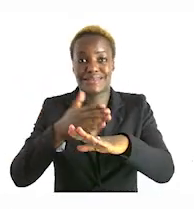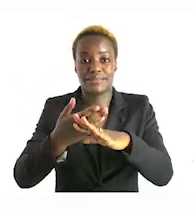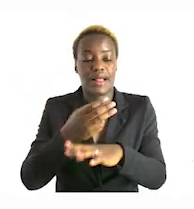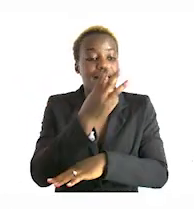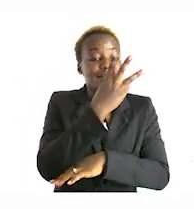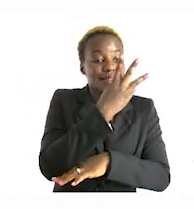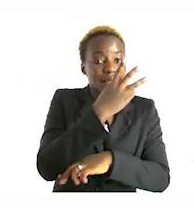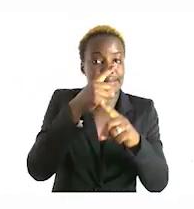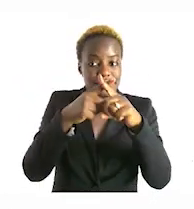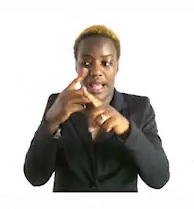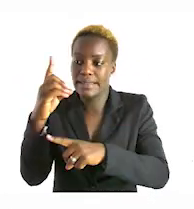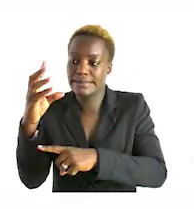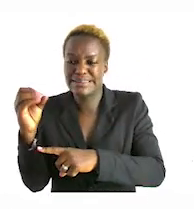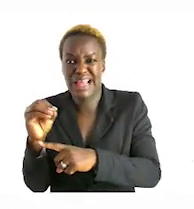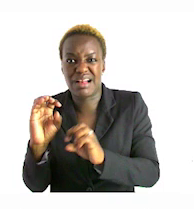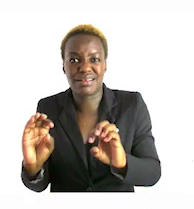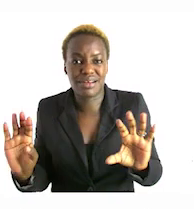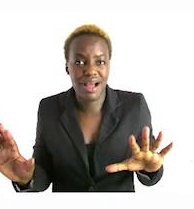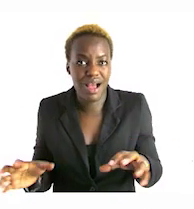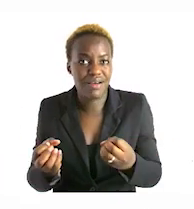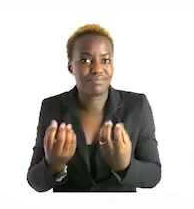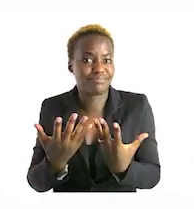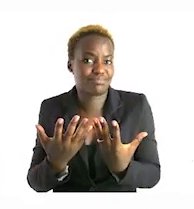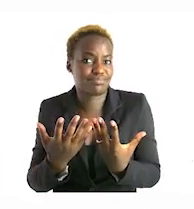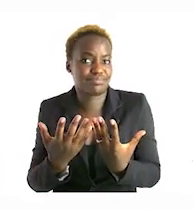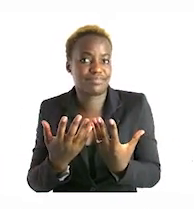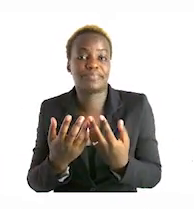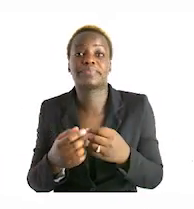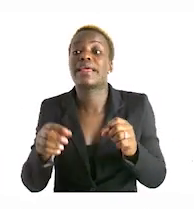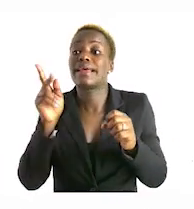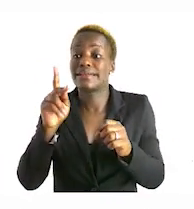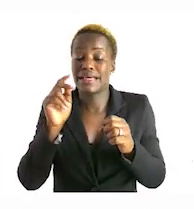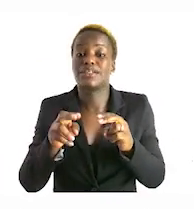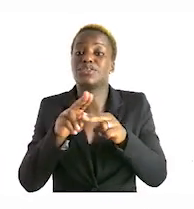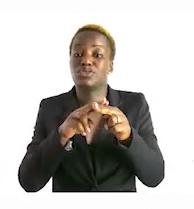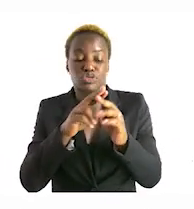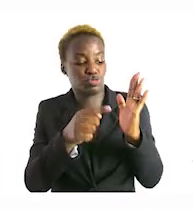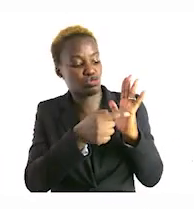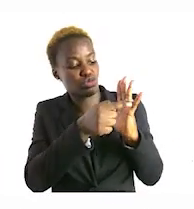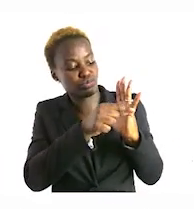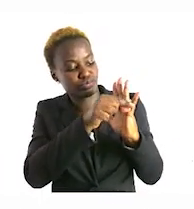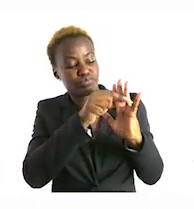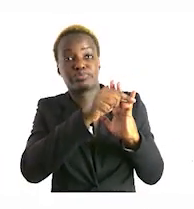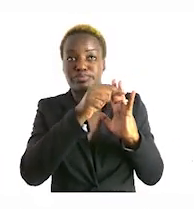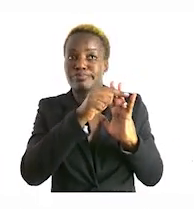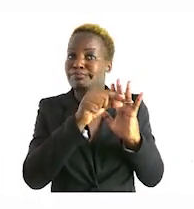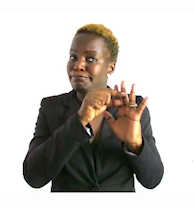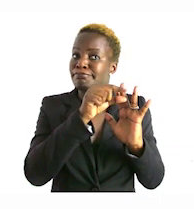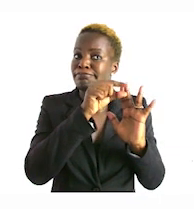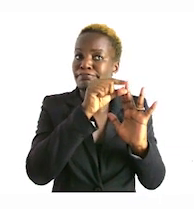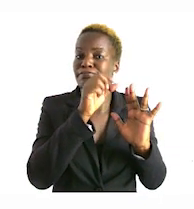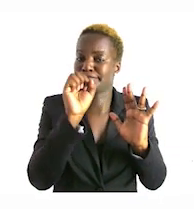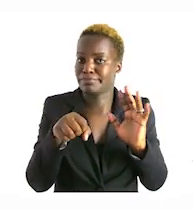will be the total of three times 10 again you can use your hands or your fingers to count if you don't know